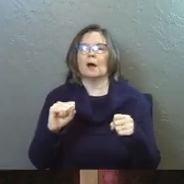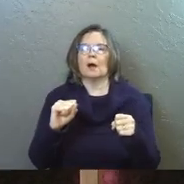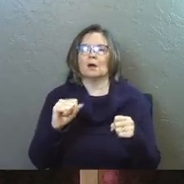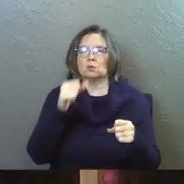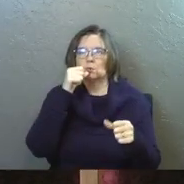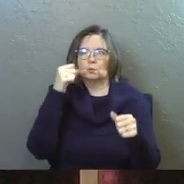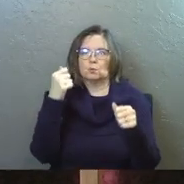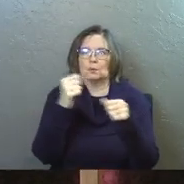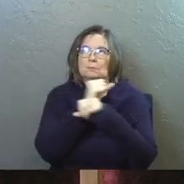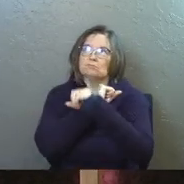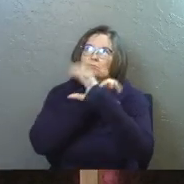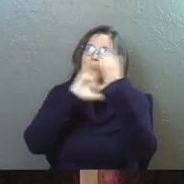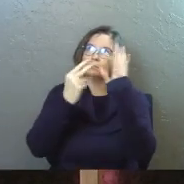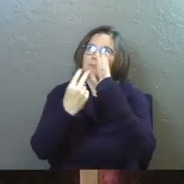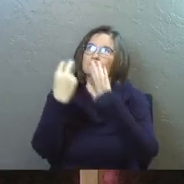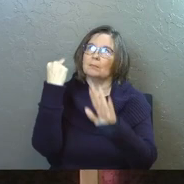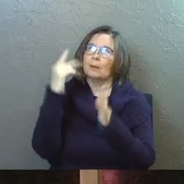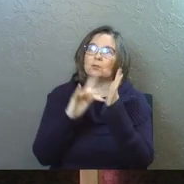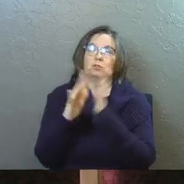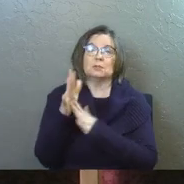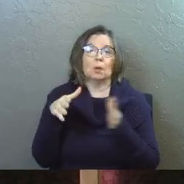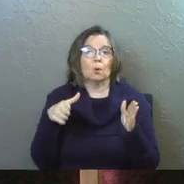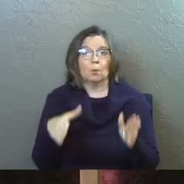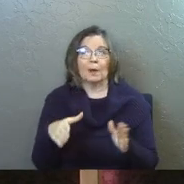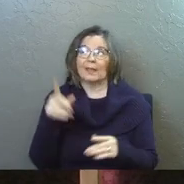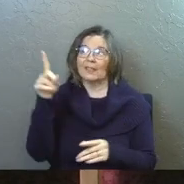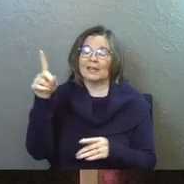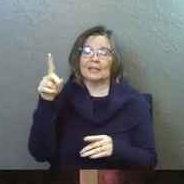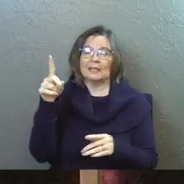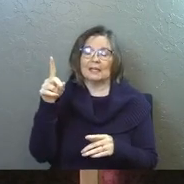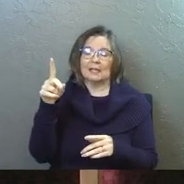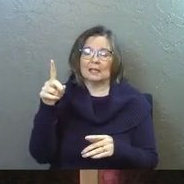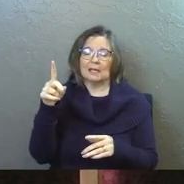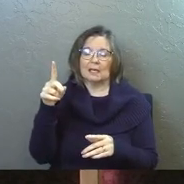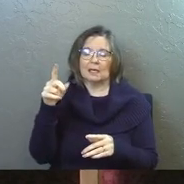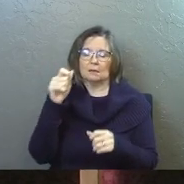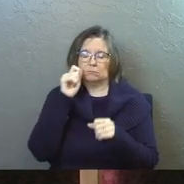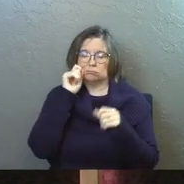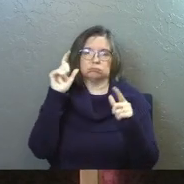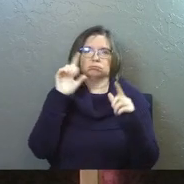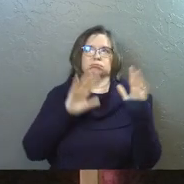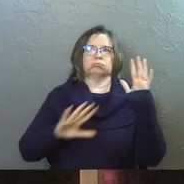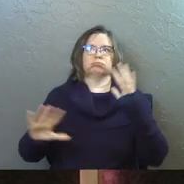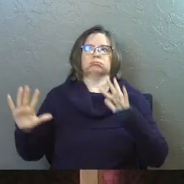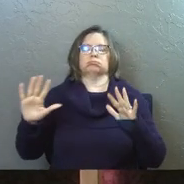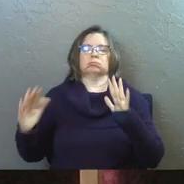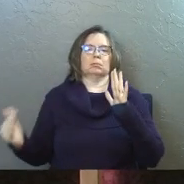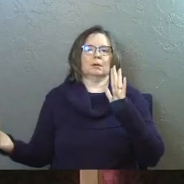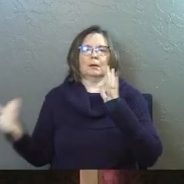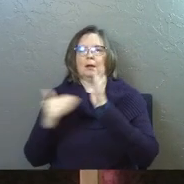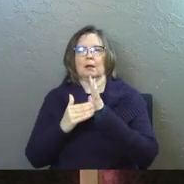to remember Jesus in such a way that he smacks you in the face over again.